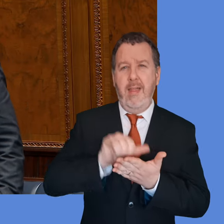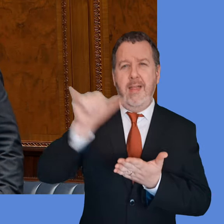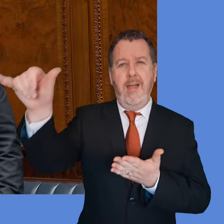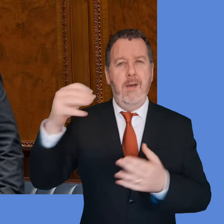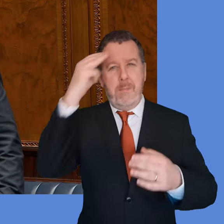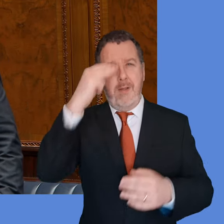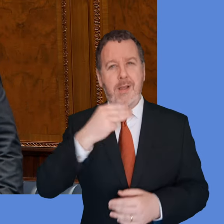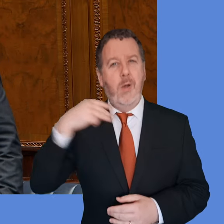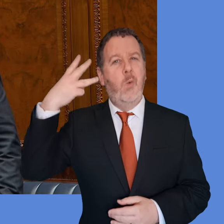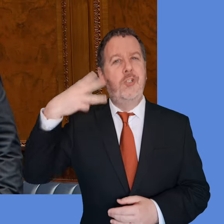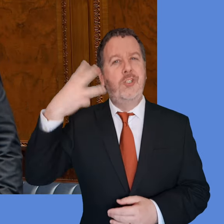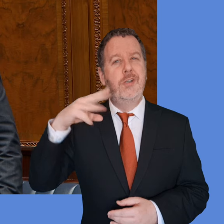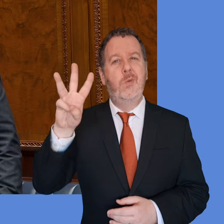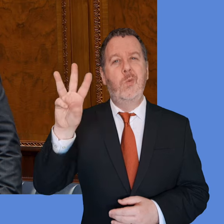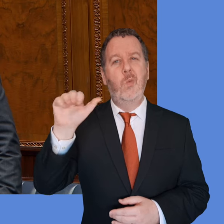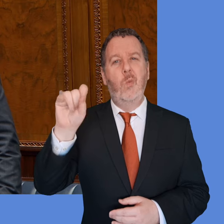in Washington,